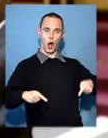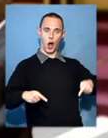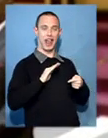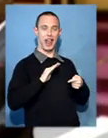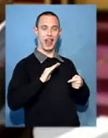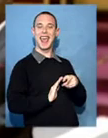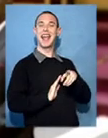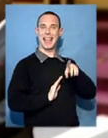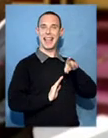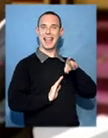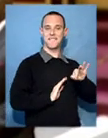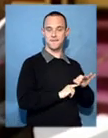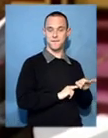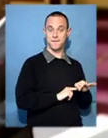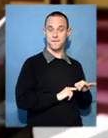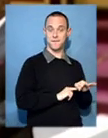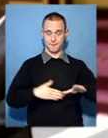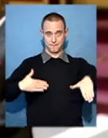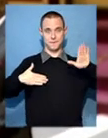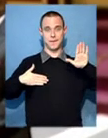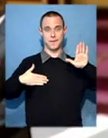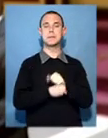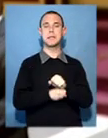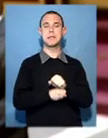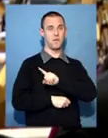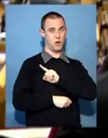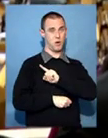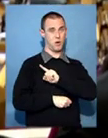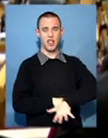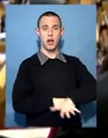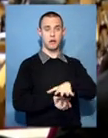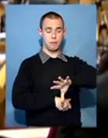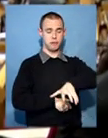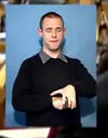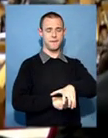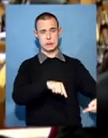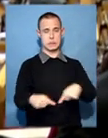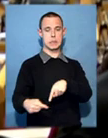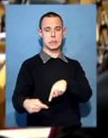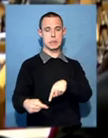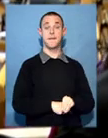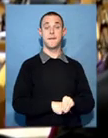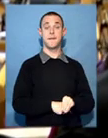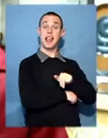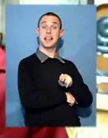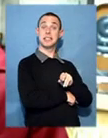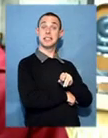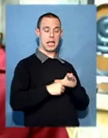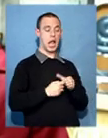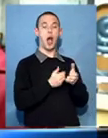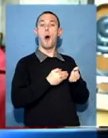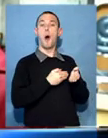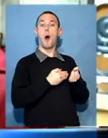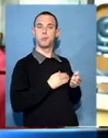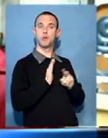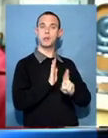Thirty-three MPLs were also sworn in, in this politically turbulent province. The ANC enjoys 23 seats. We are